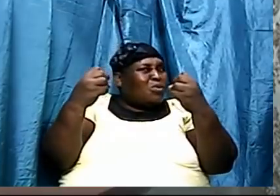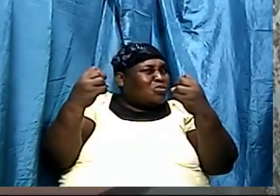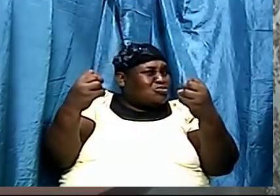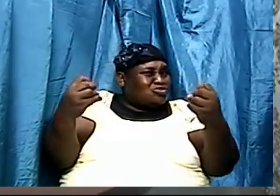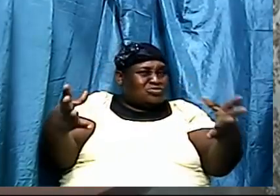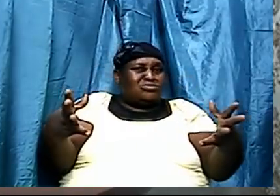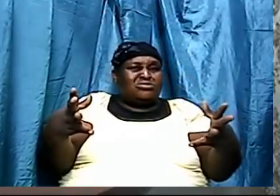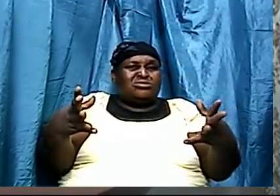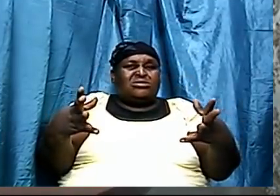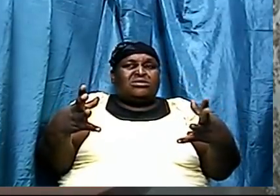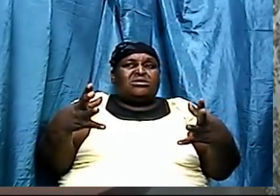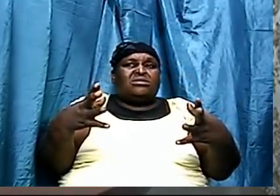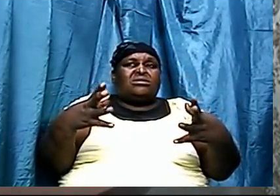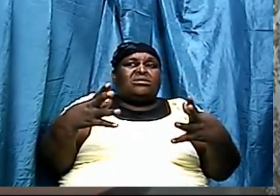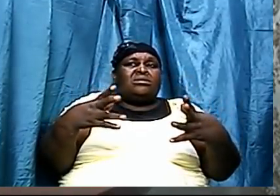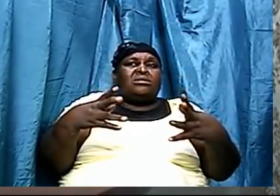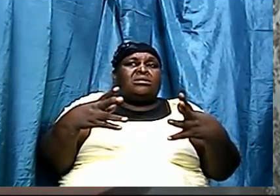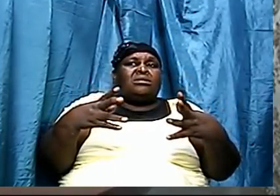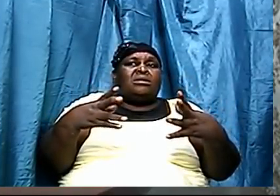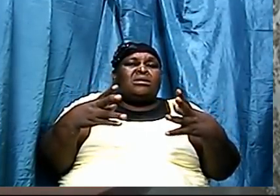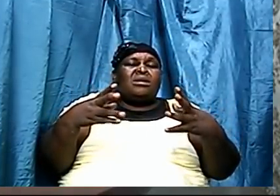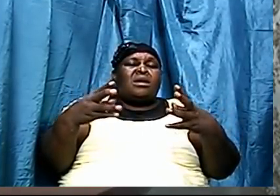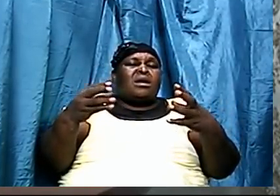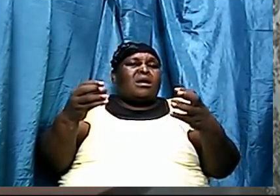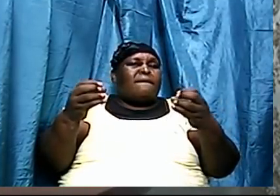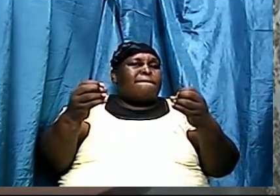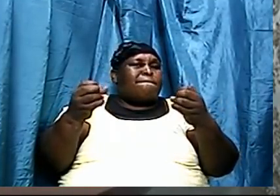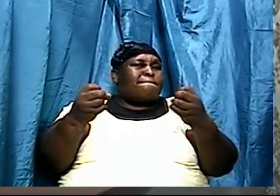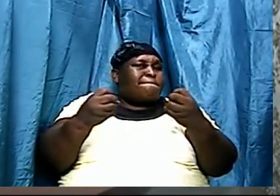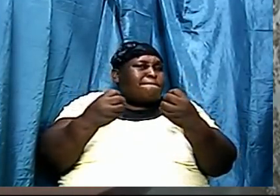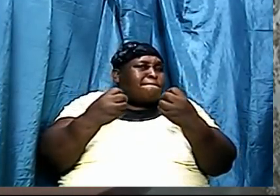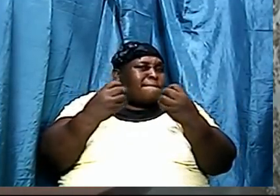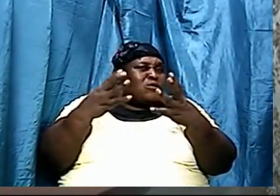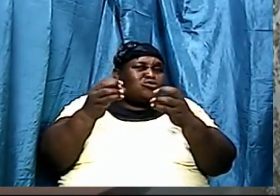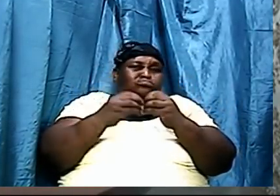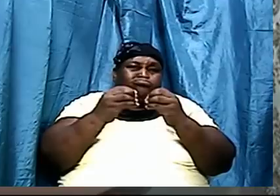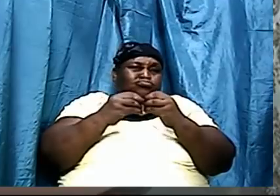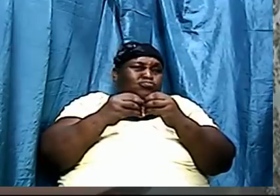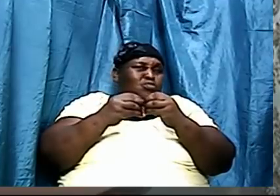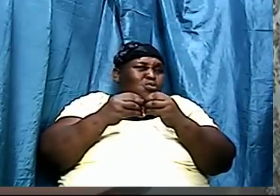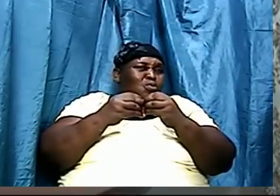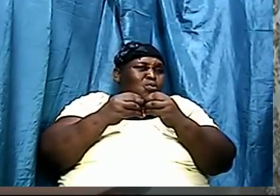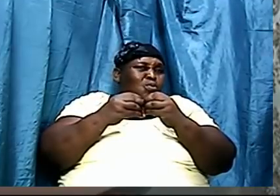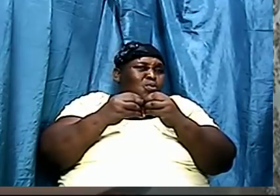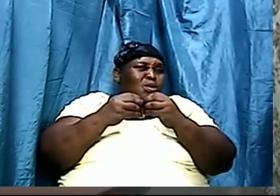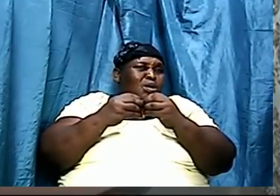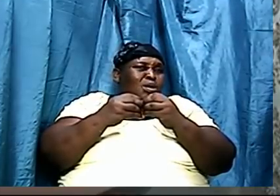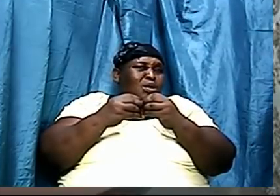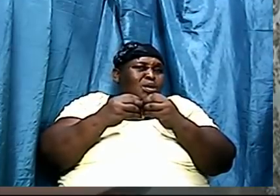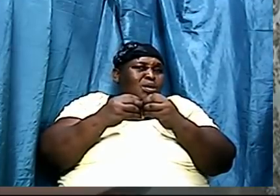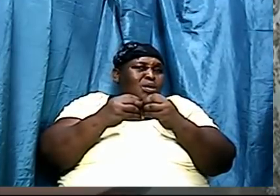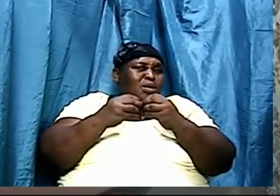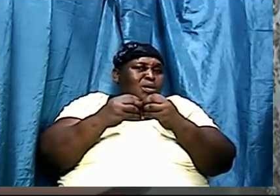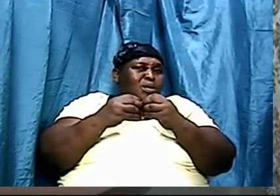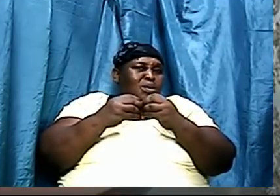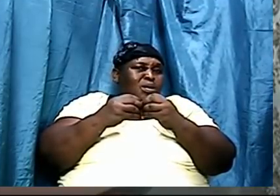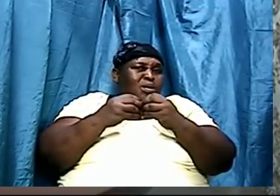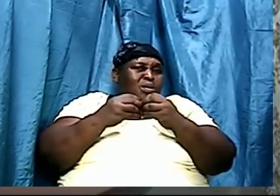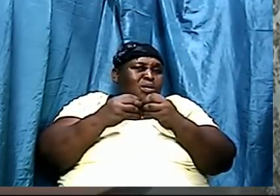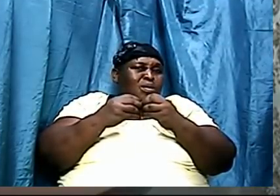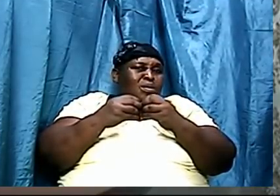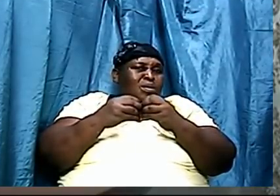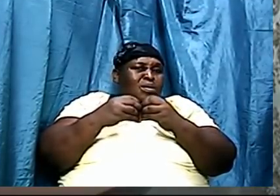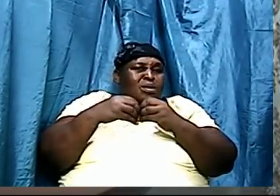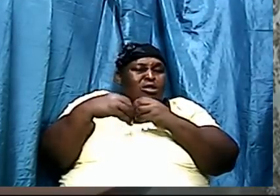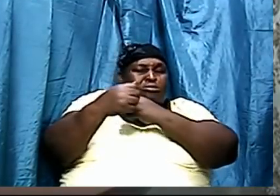like it's much more romantic when you hand write something you know nowadays people used to text but